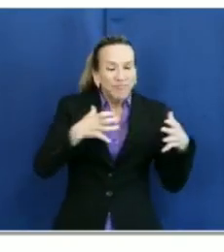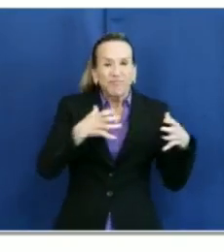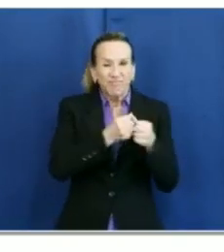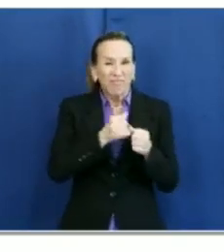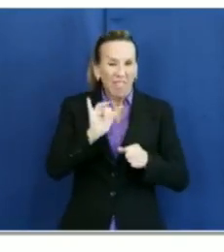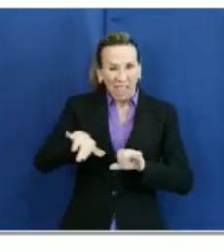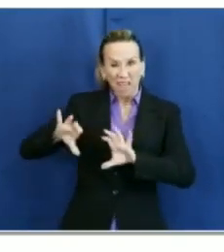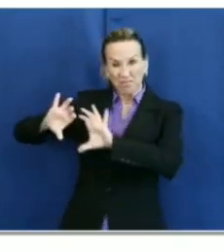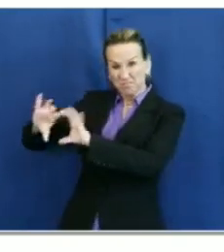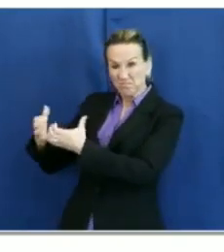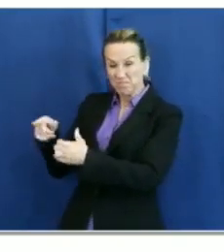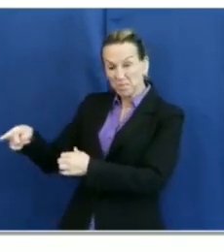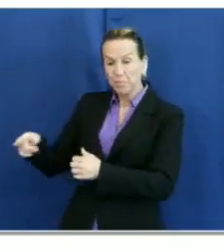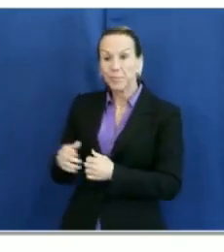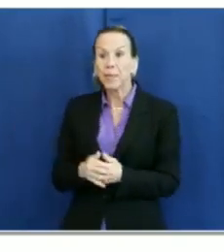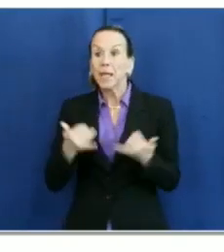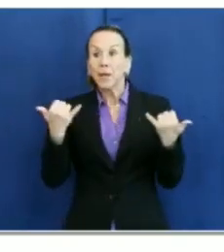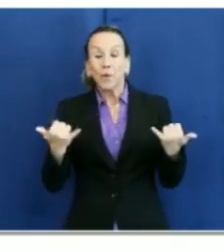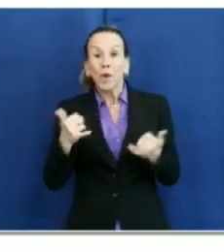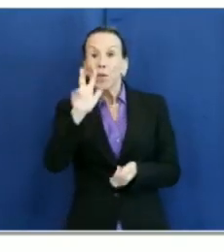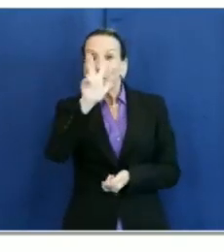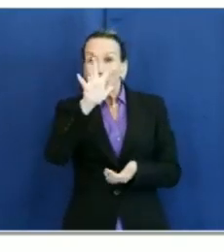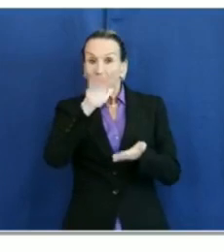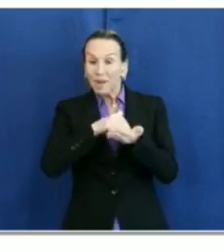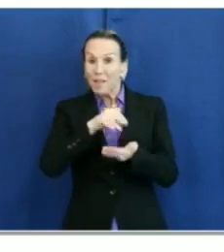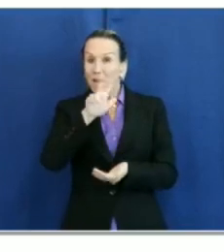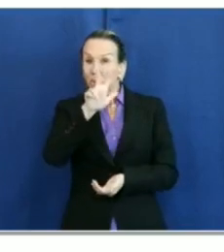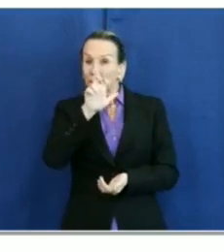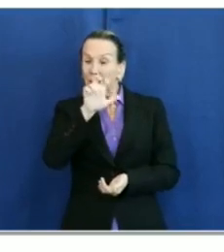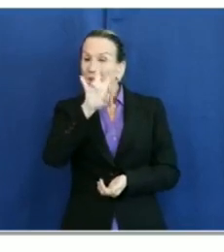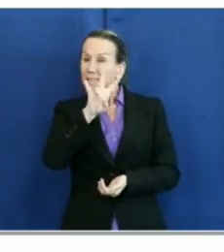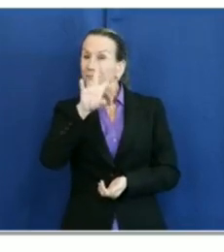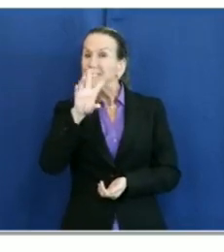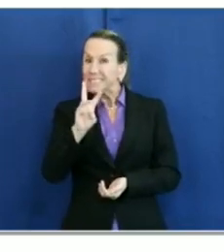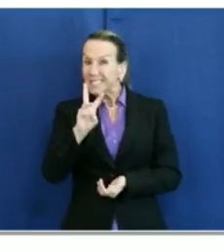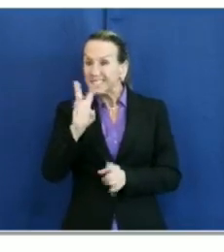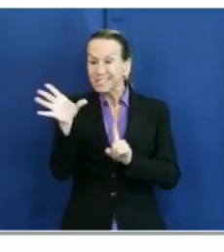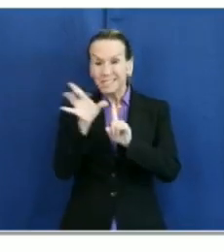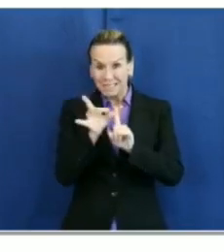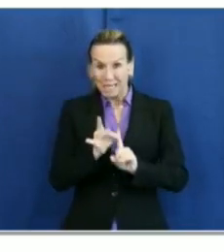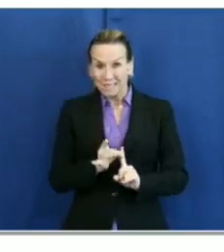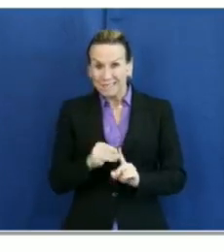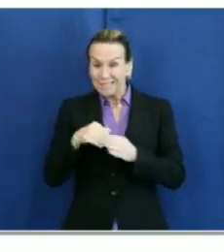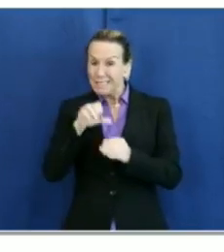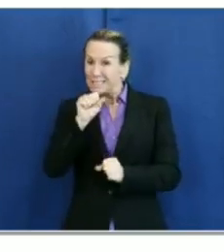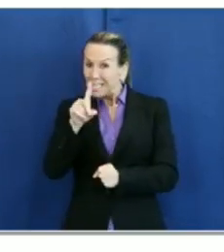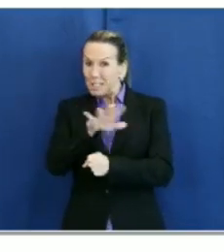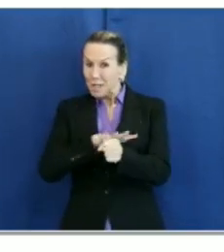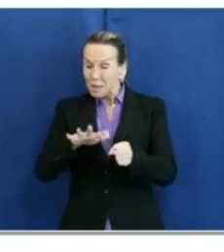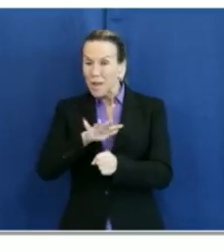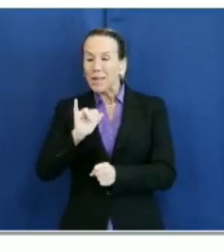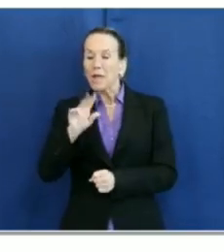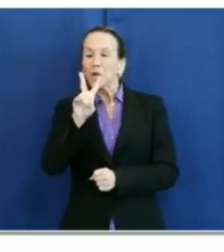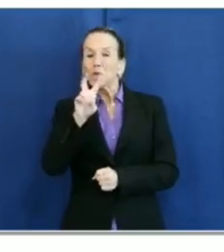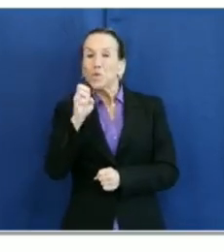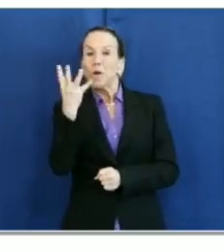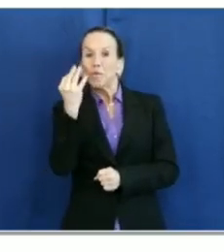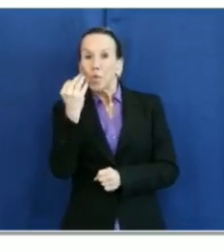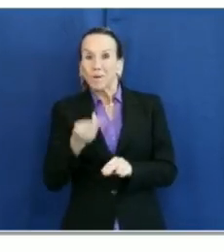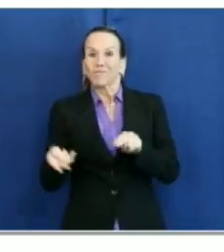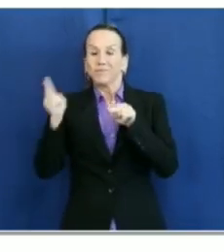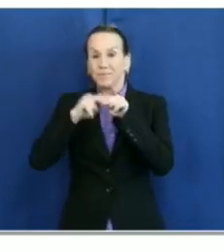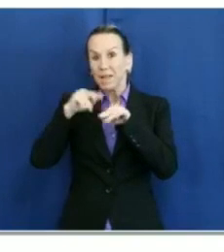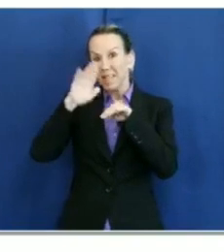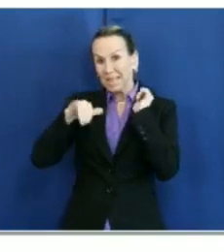Today, there is a total of 35,376 cases, which is 214 more cases